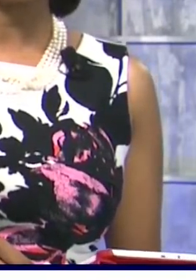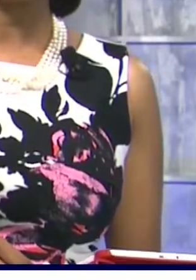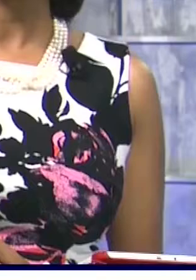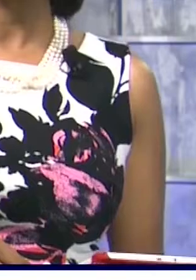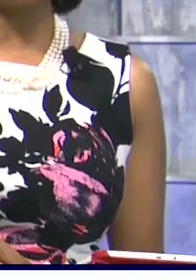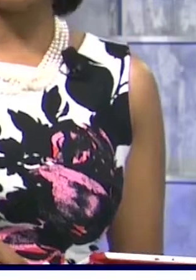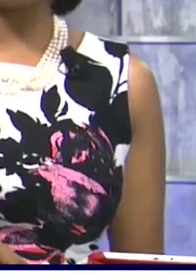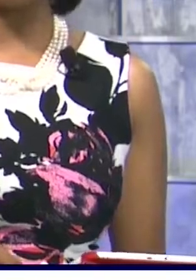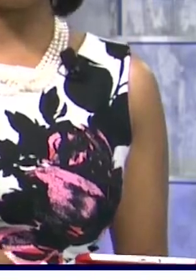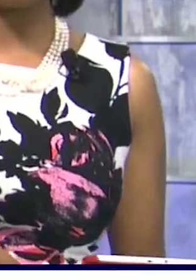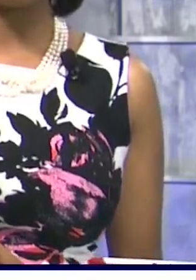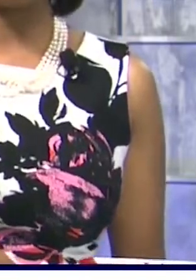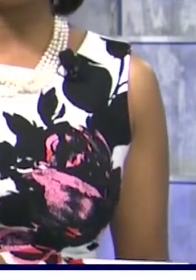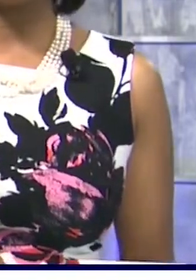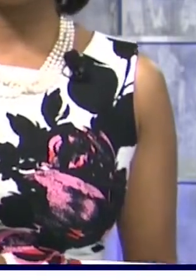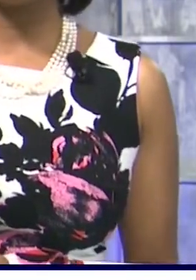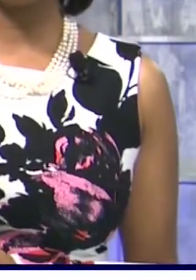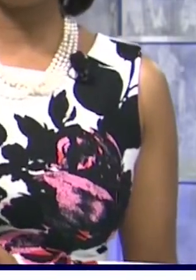premier league champions